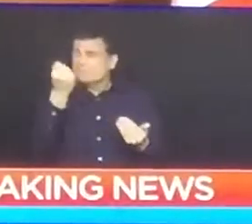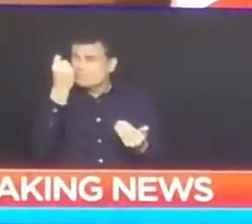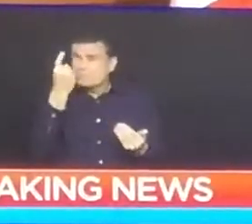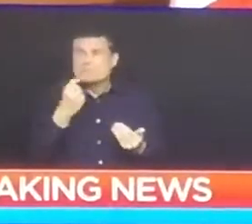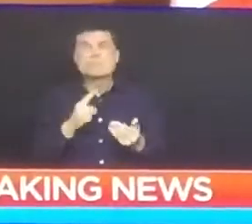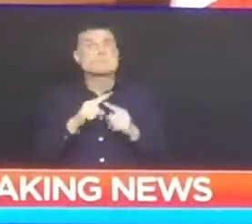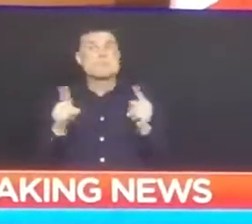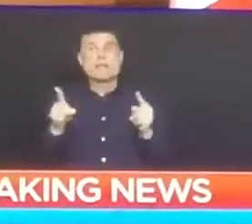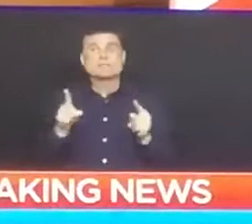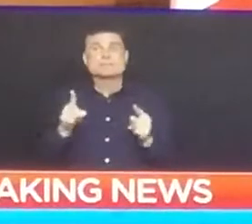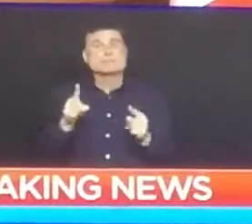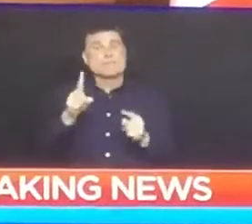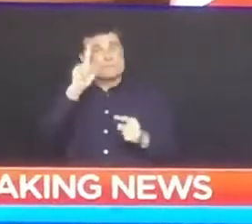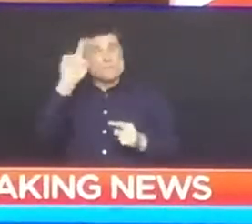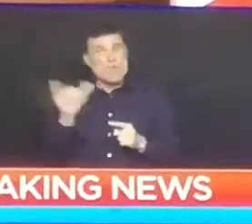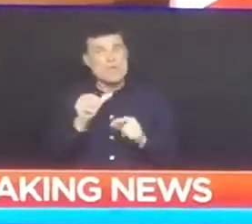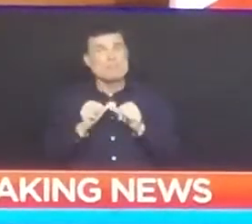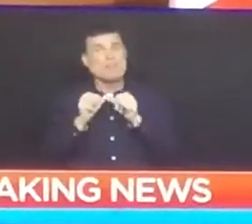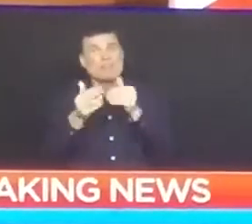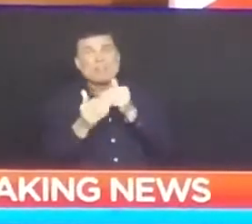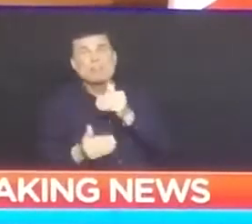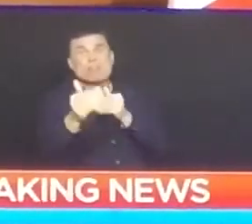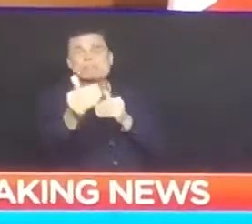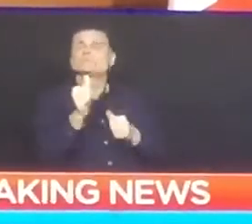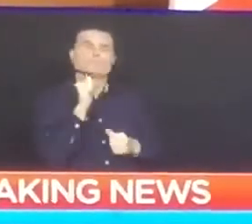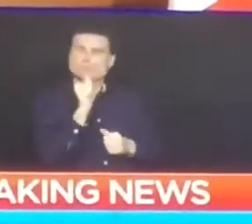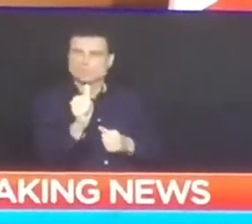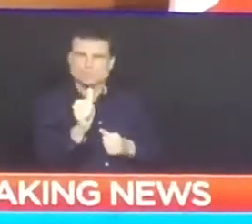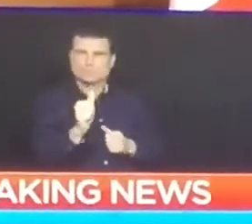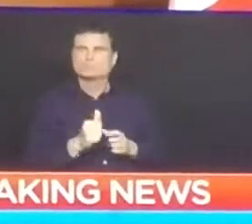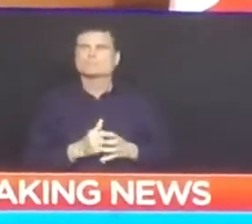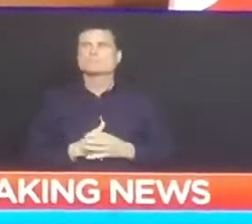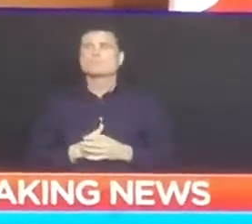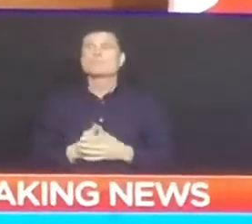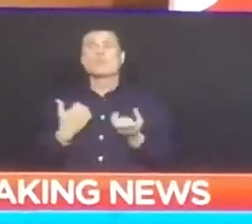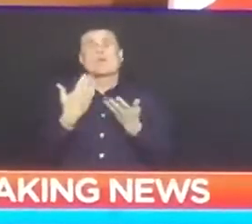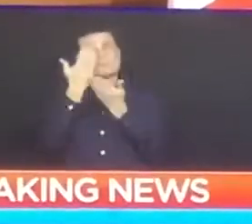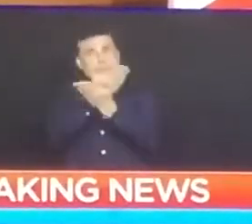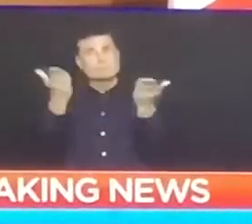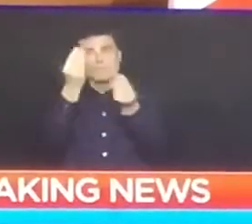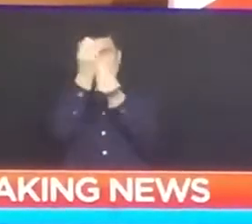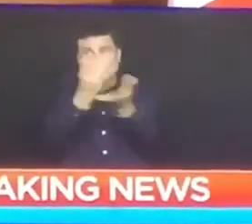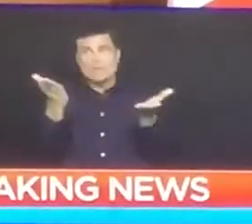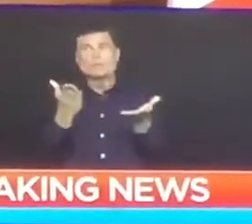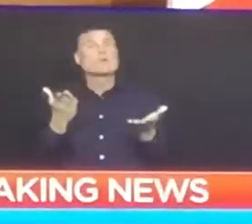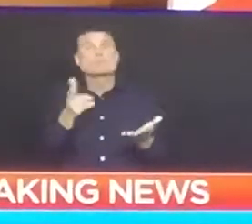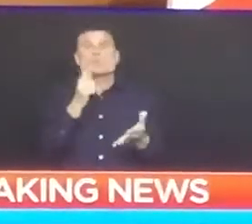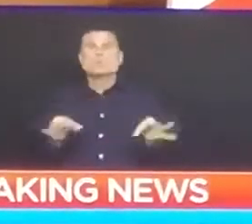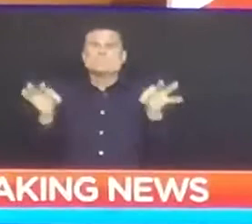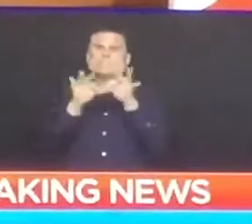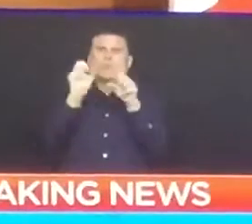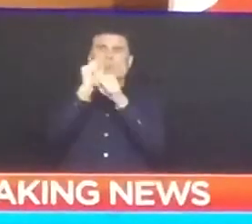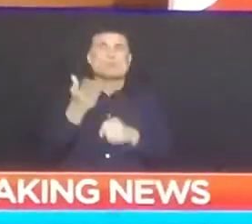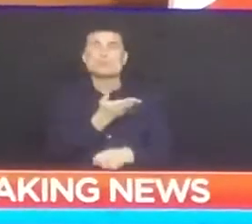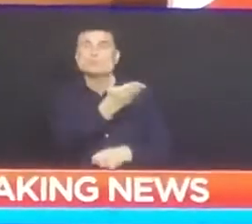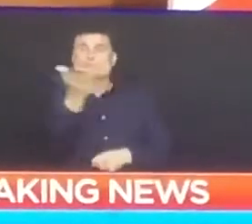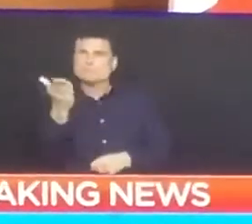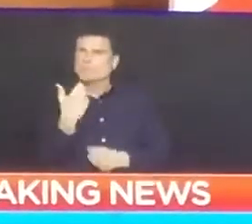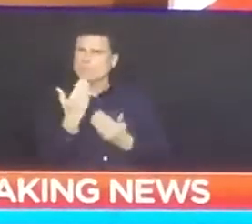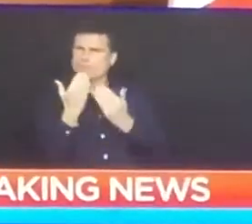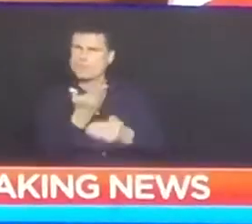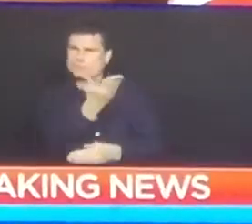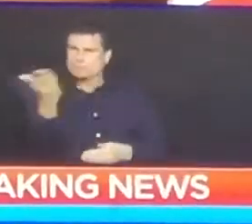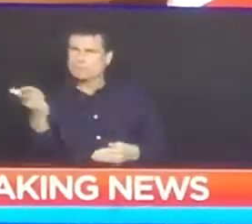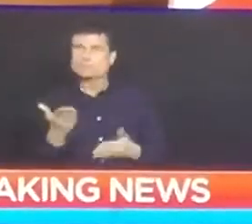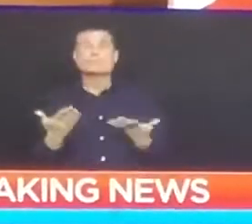in to fight COVID-19. The transit and ferry workers, long-haul truckers, dock workers, delivery drivers who are